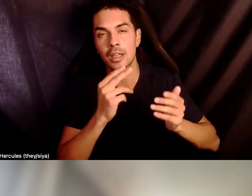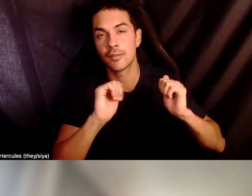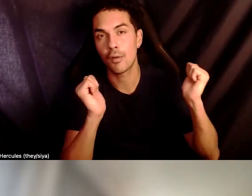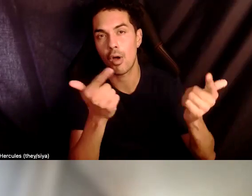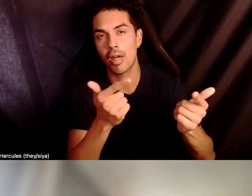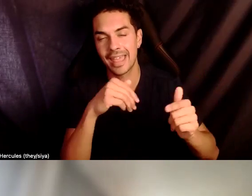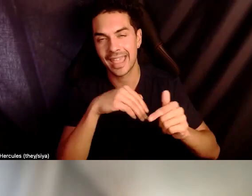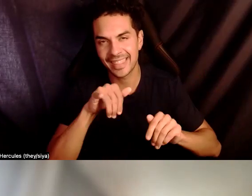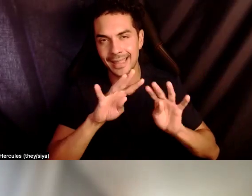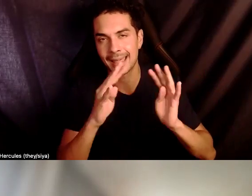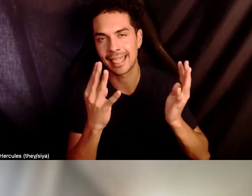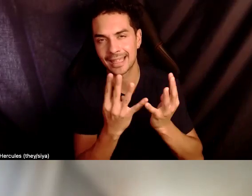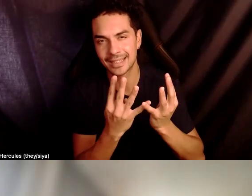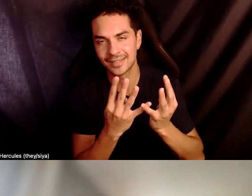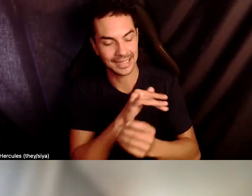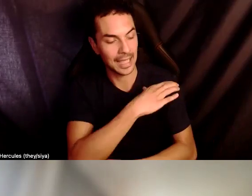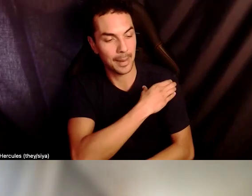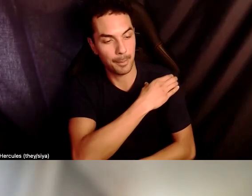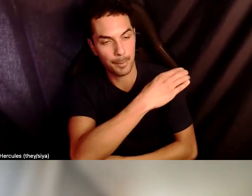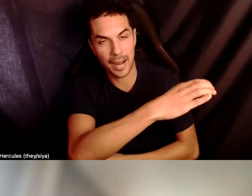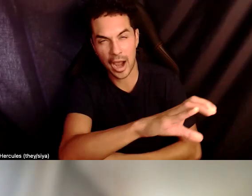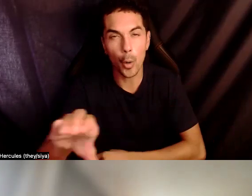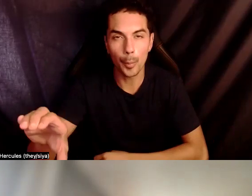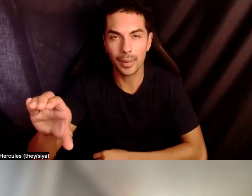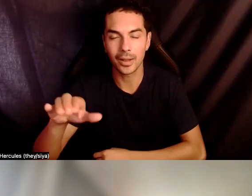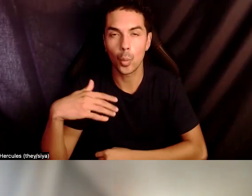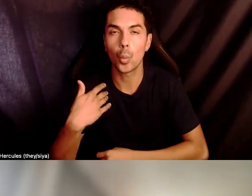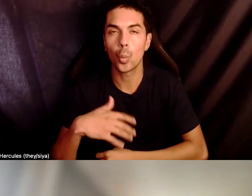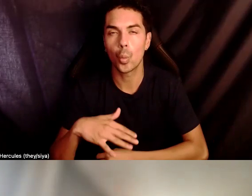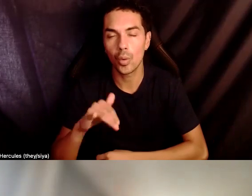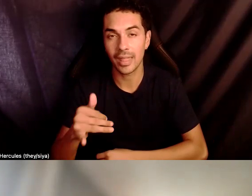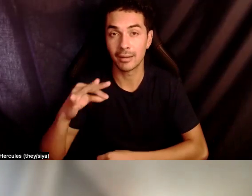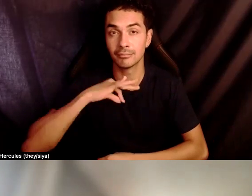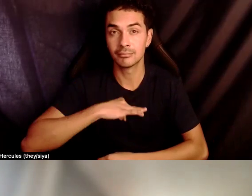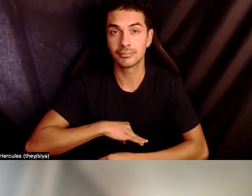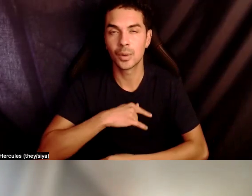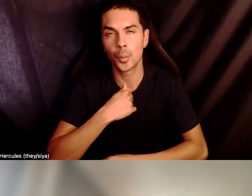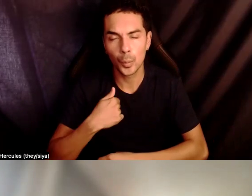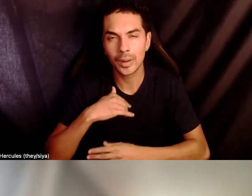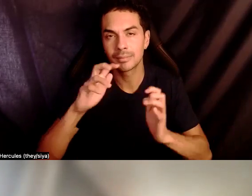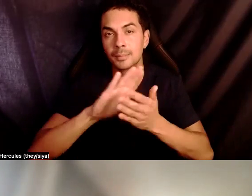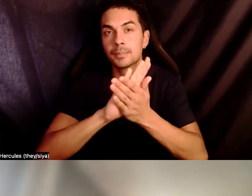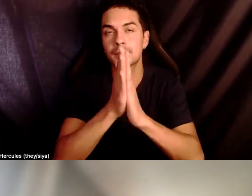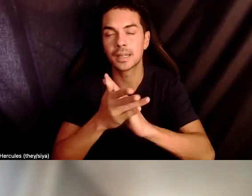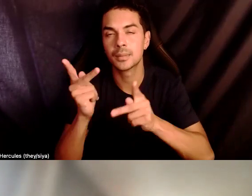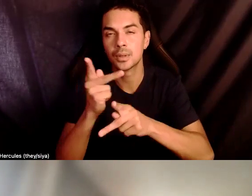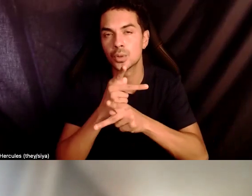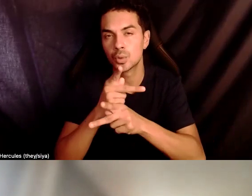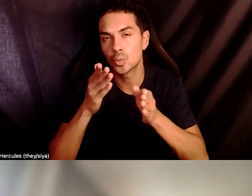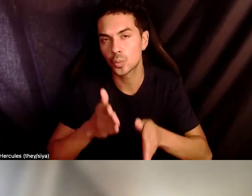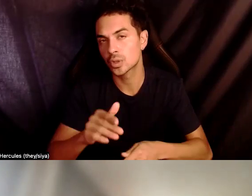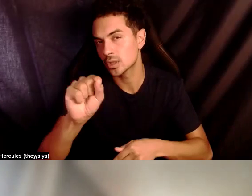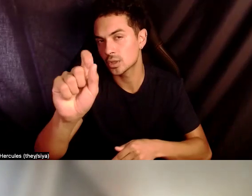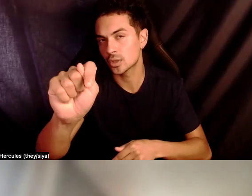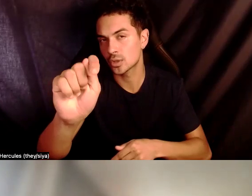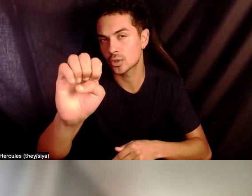collective like empowerment of like the use of the data and that we are the stewards of this information of our, of